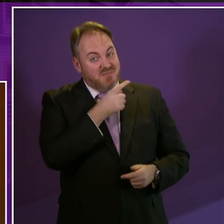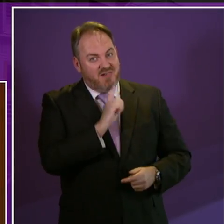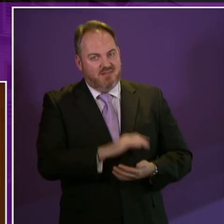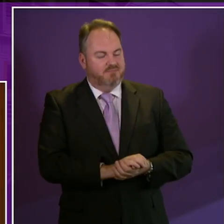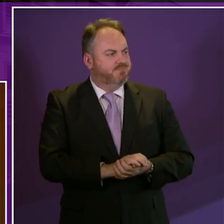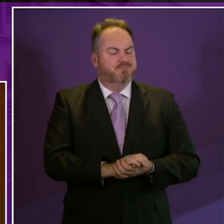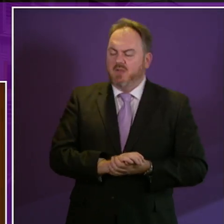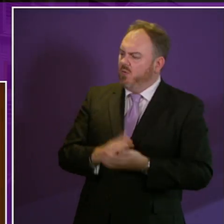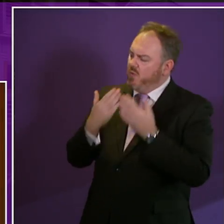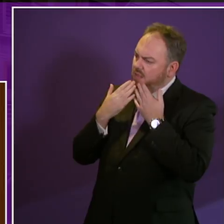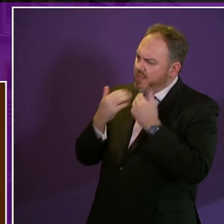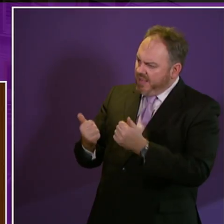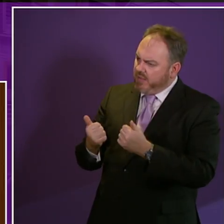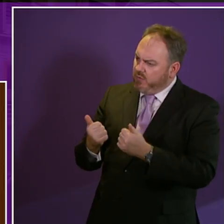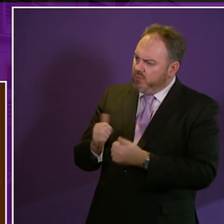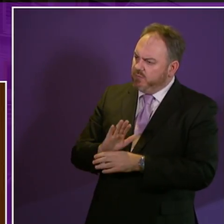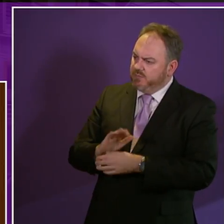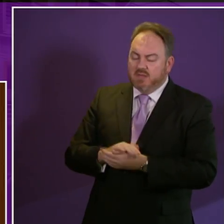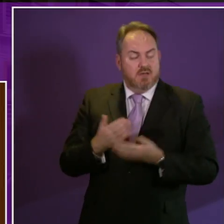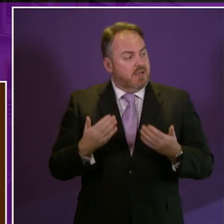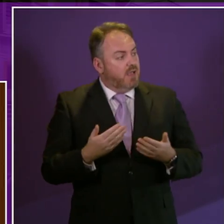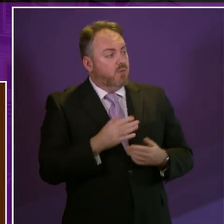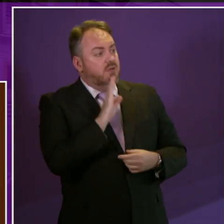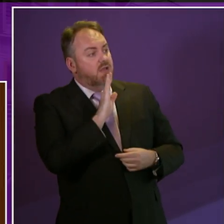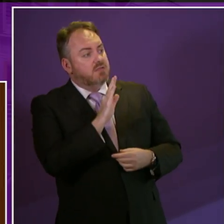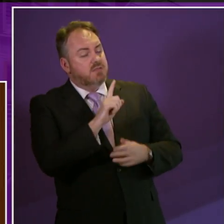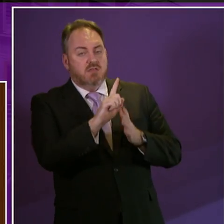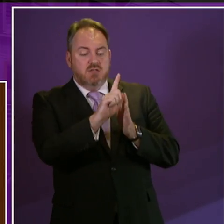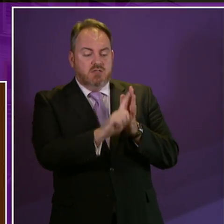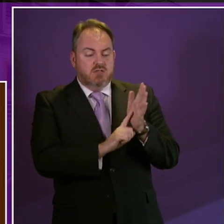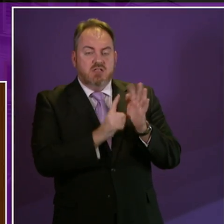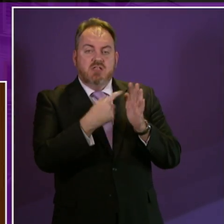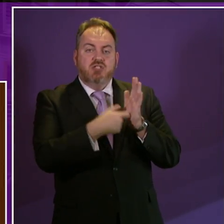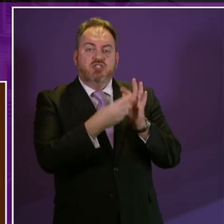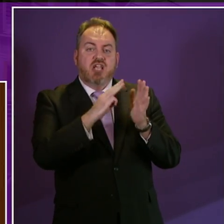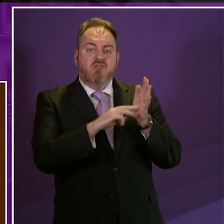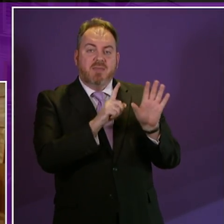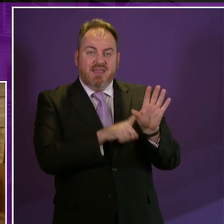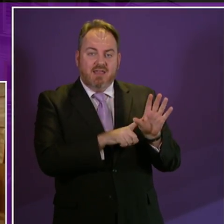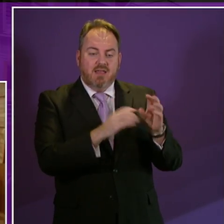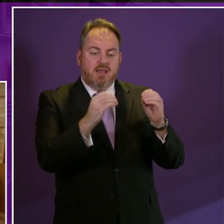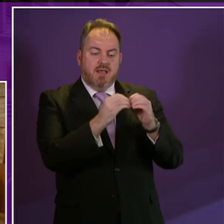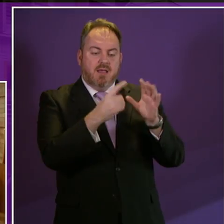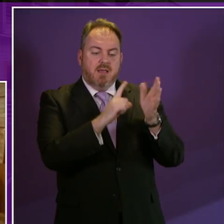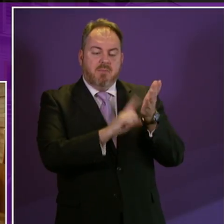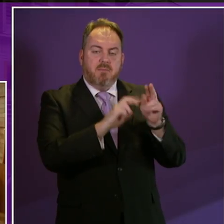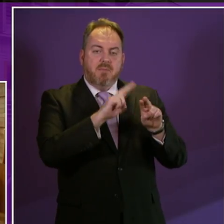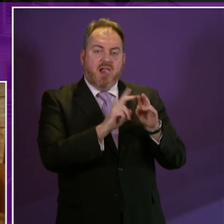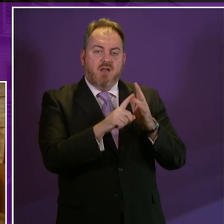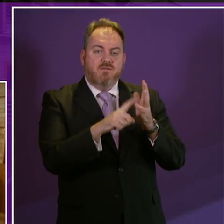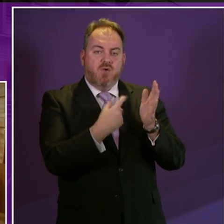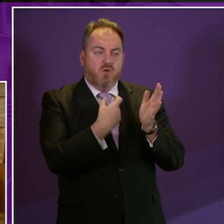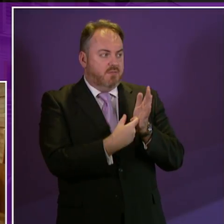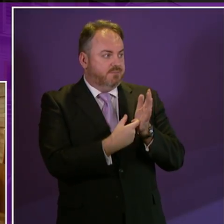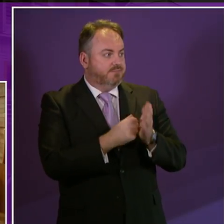Thank you, Mr Adams. Jeremy Balfour. Call Jeremy Balfour. Followed by Kate Forbes. Thank you, Deputy President and Officer. can I apologise